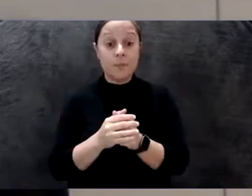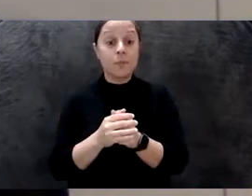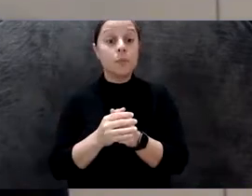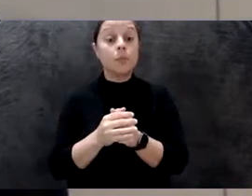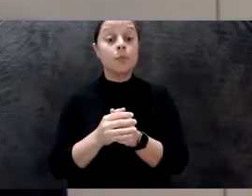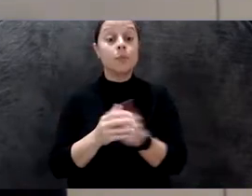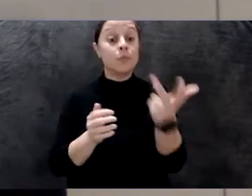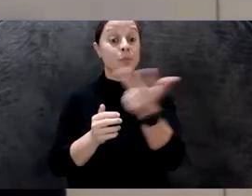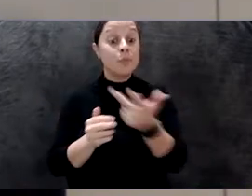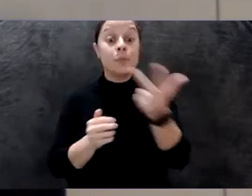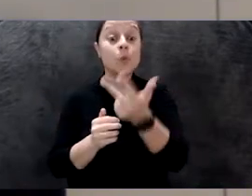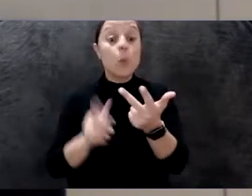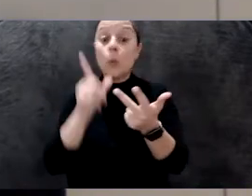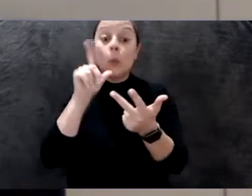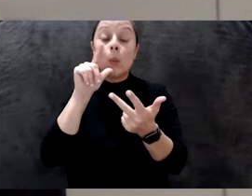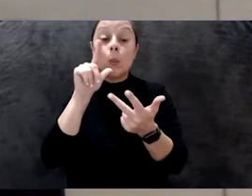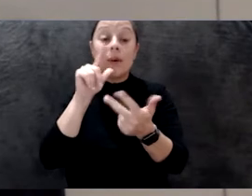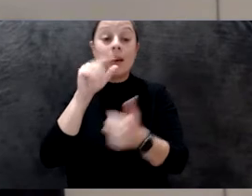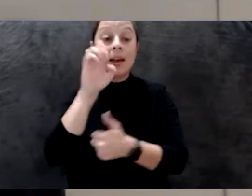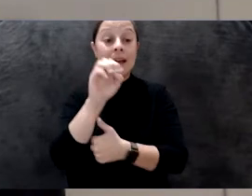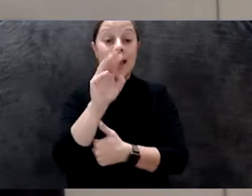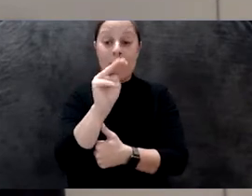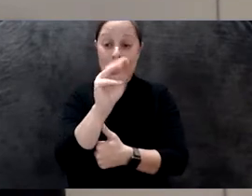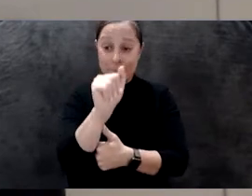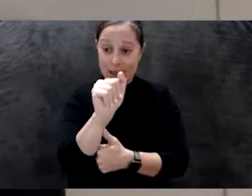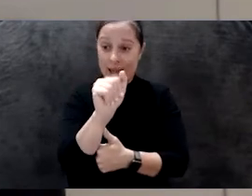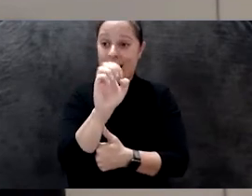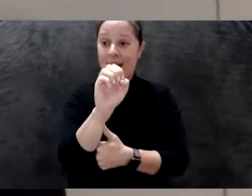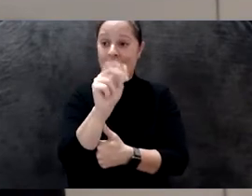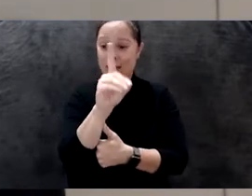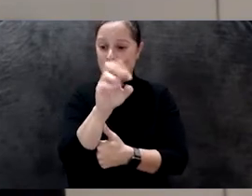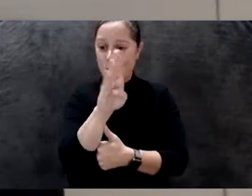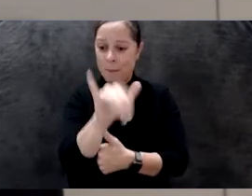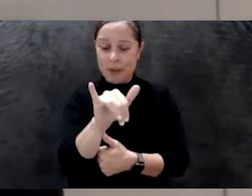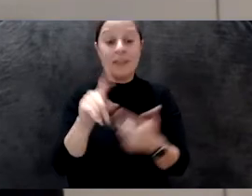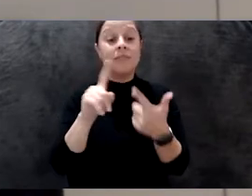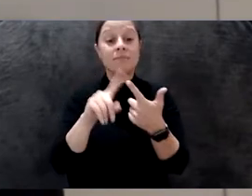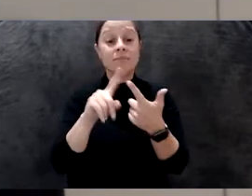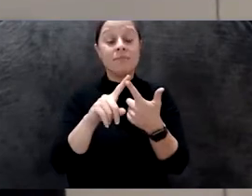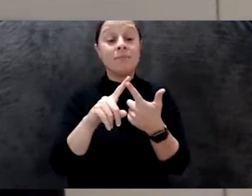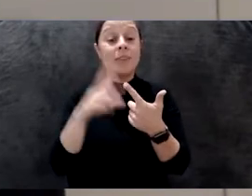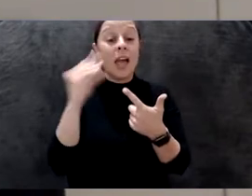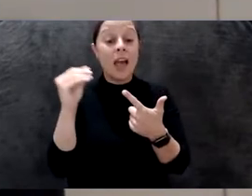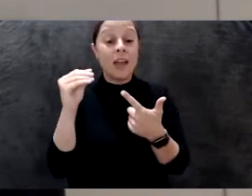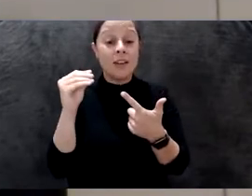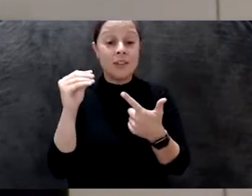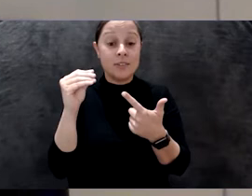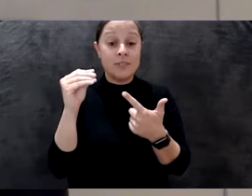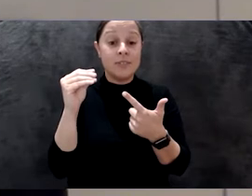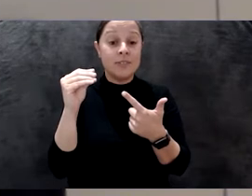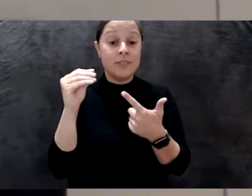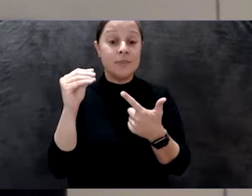tonight, we have Emma Enderby, curator of the exhibition and former chief curator here at The Shed,